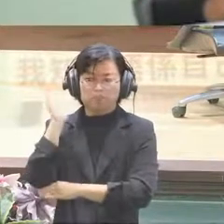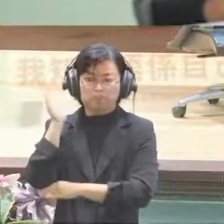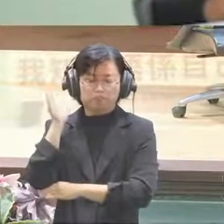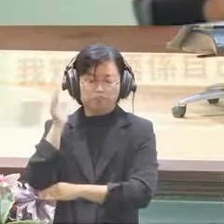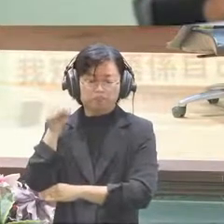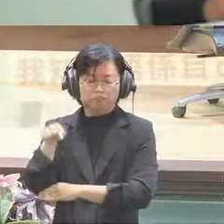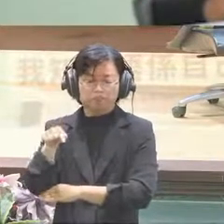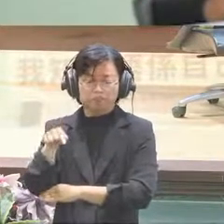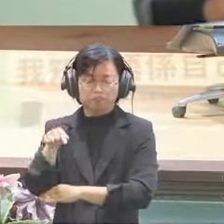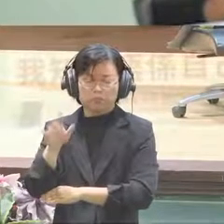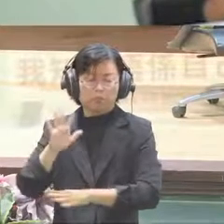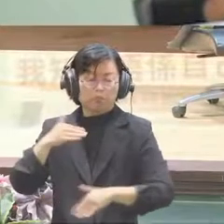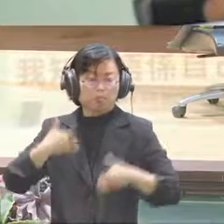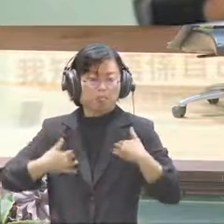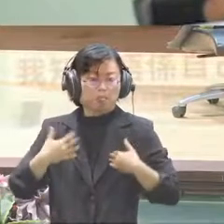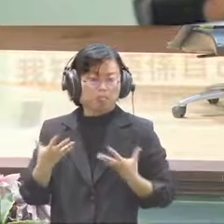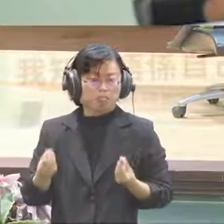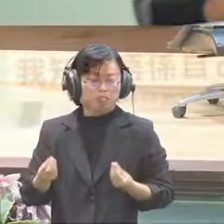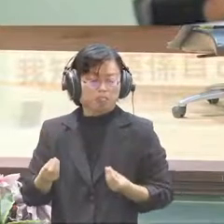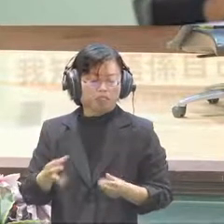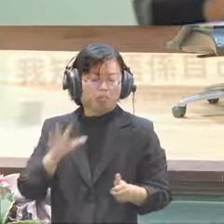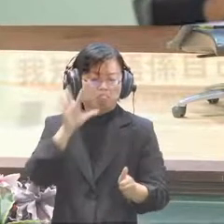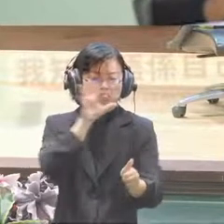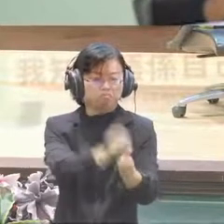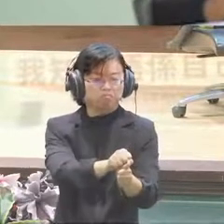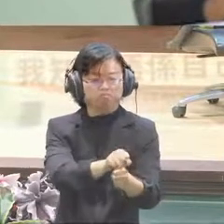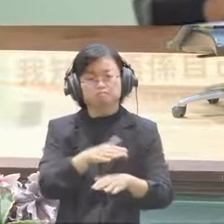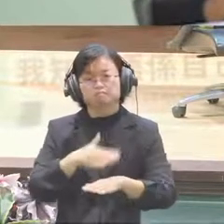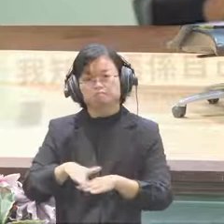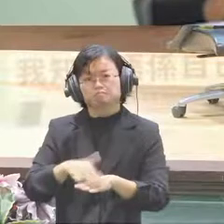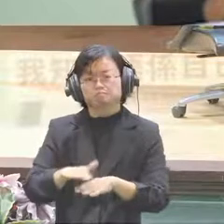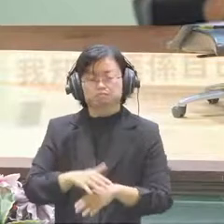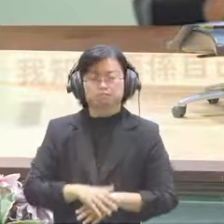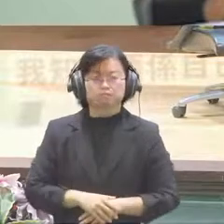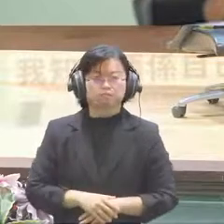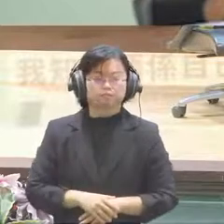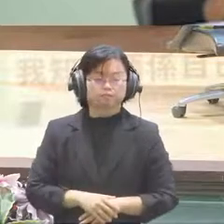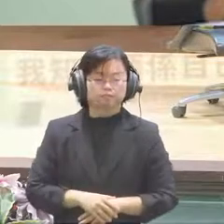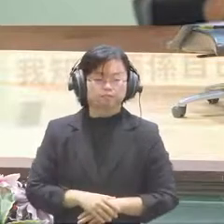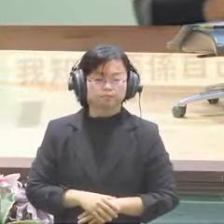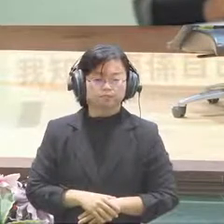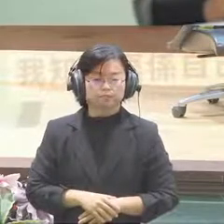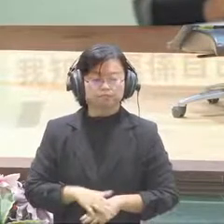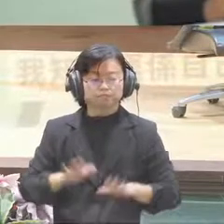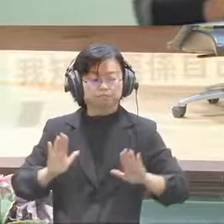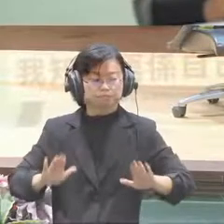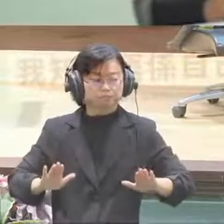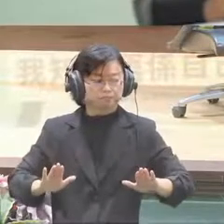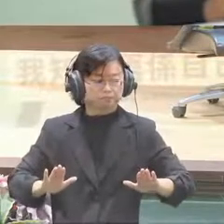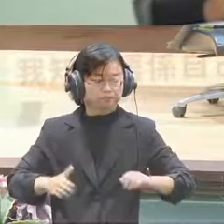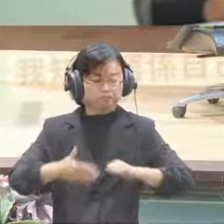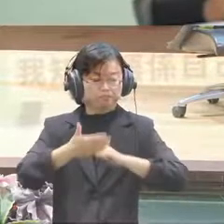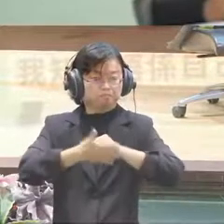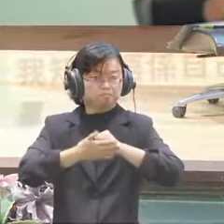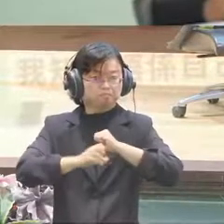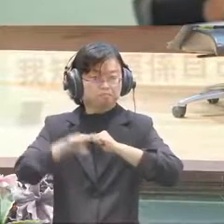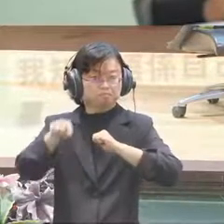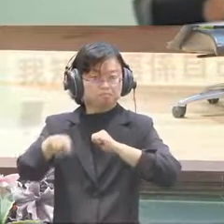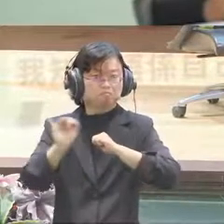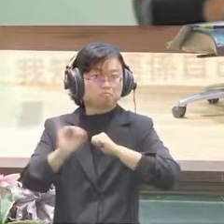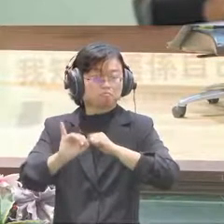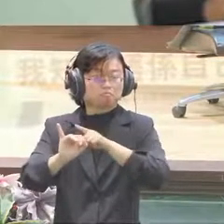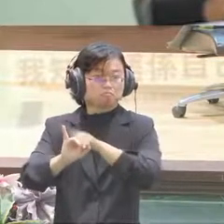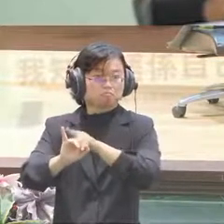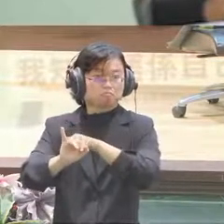government data in a way the government doesn't like. So it has posed quite some